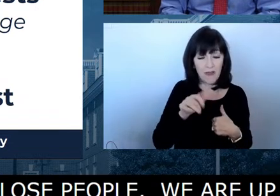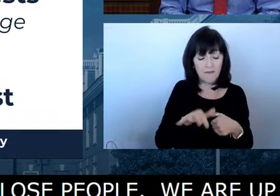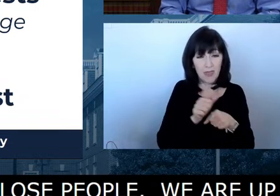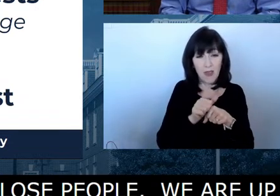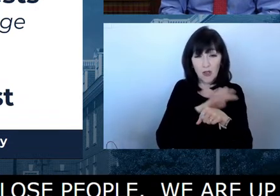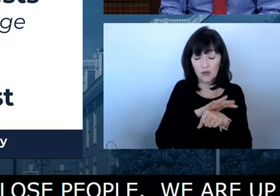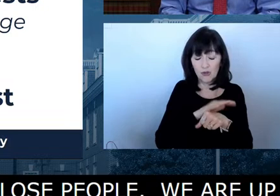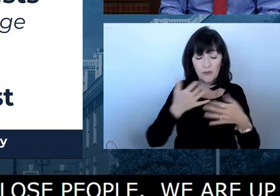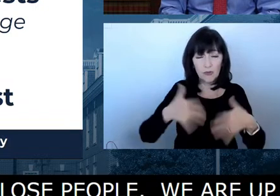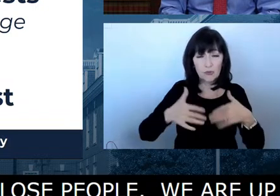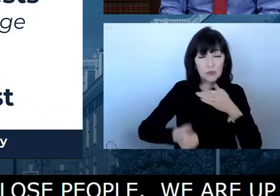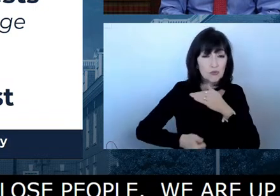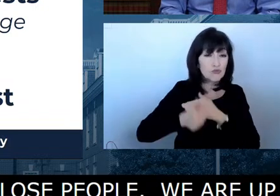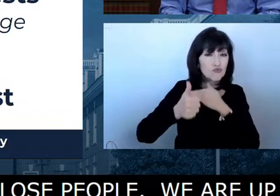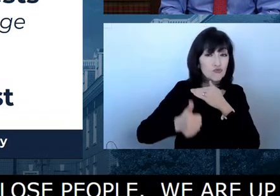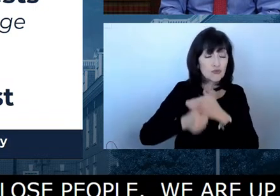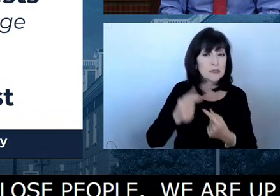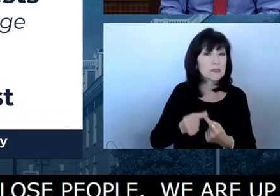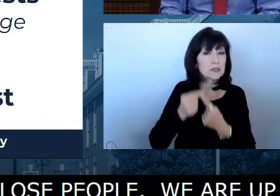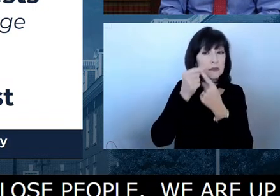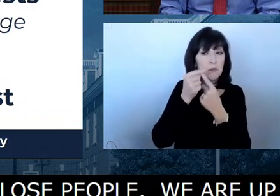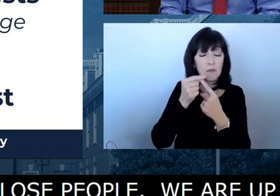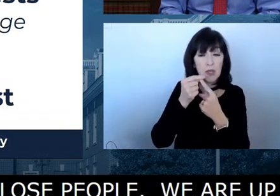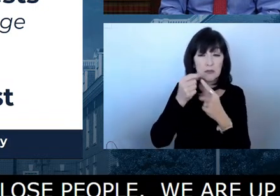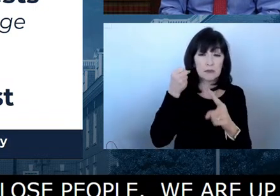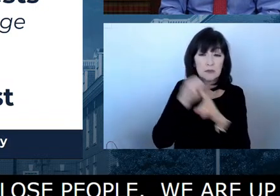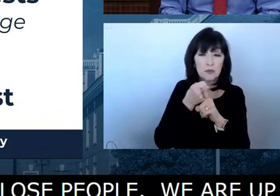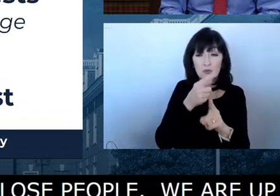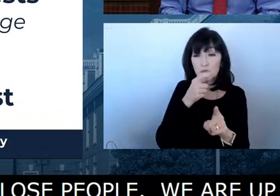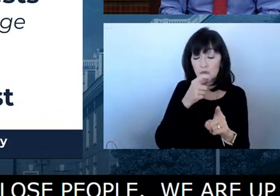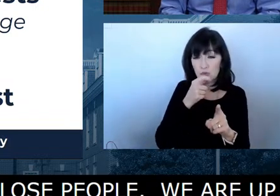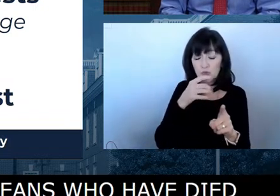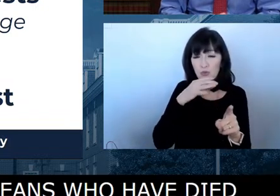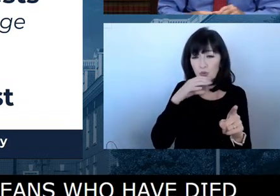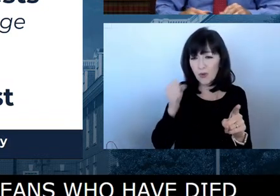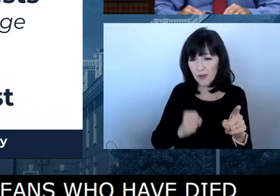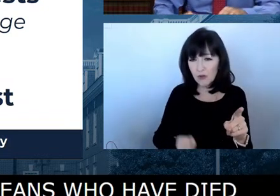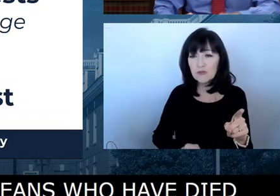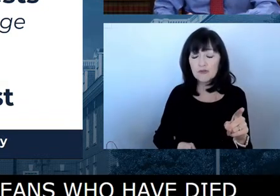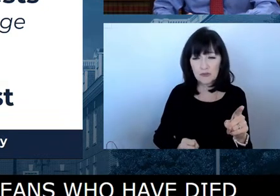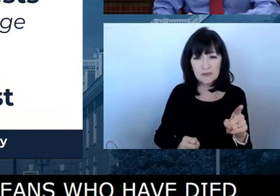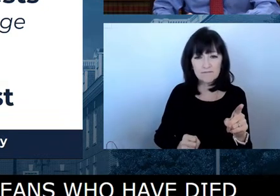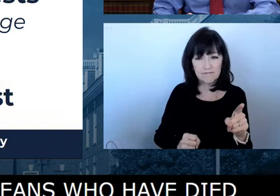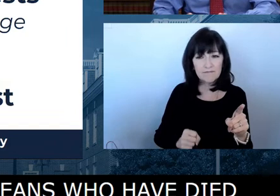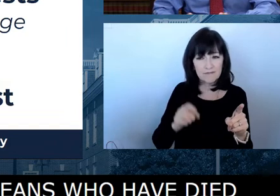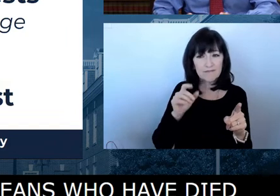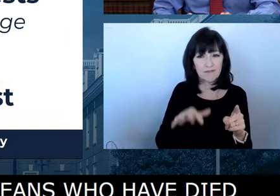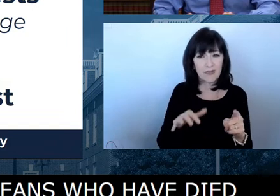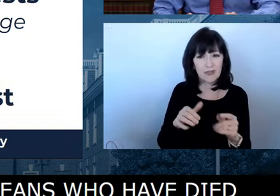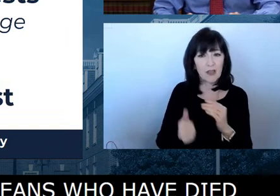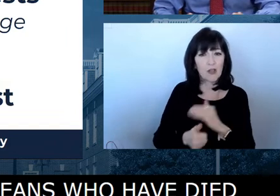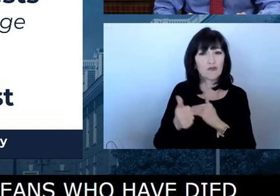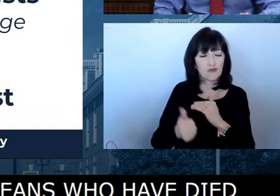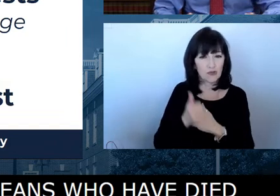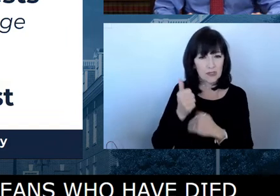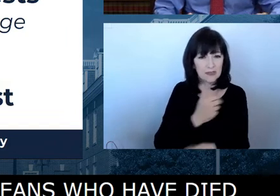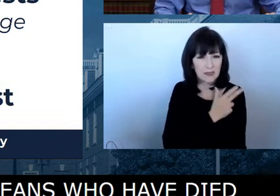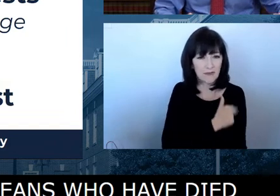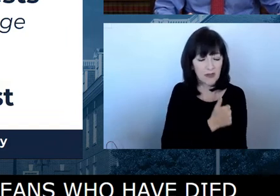our elderly citizens of hospitalization and of death is one of the things that motivates the decision-making